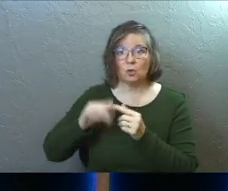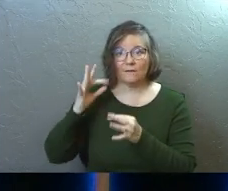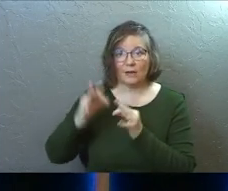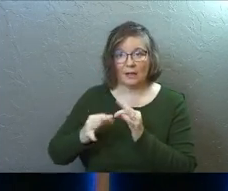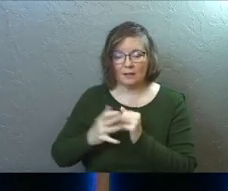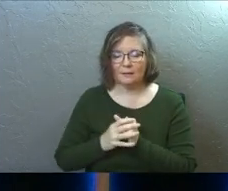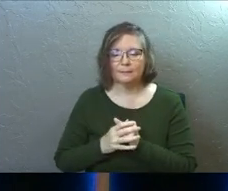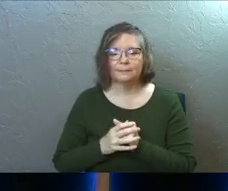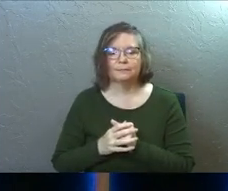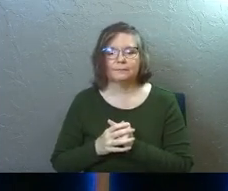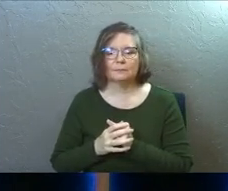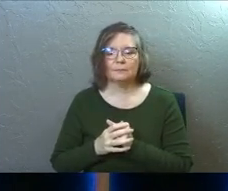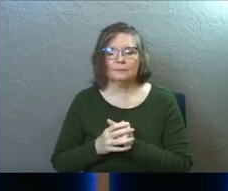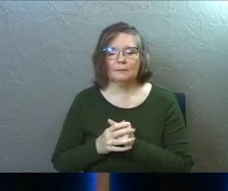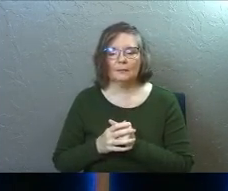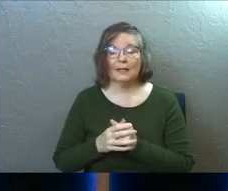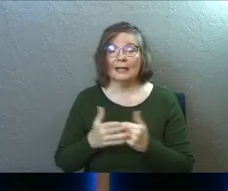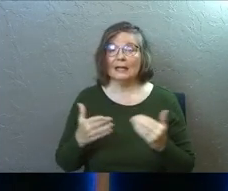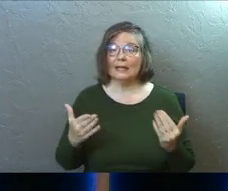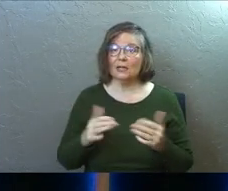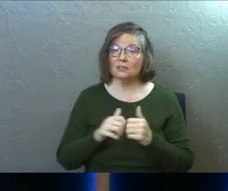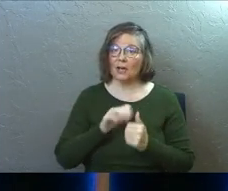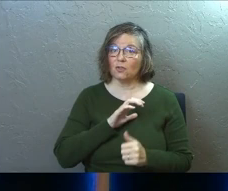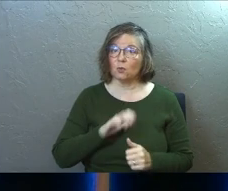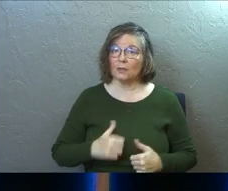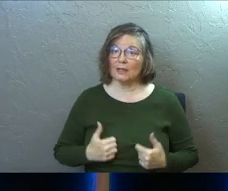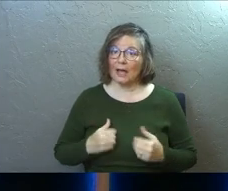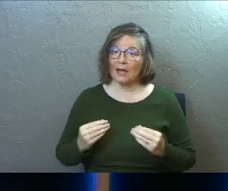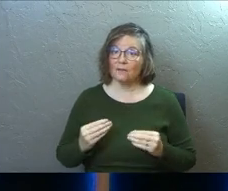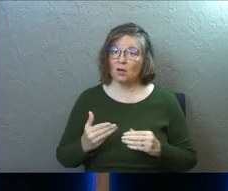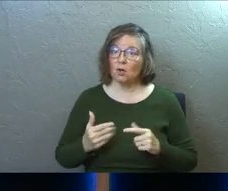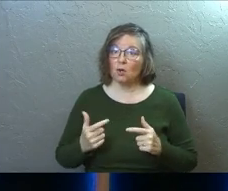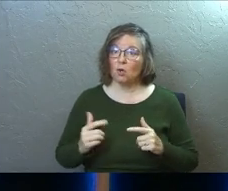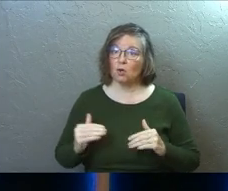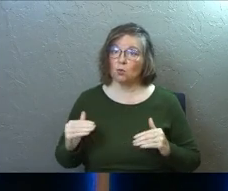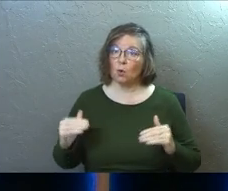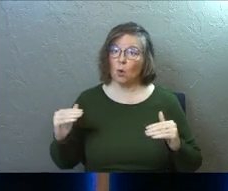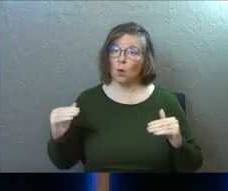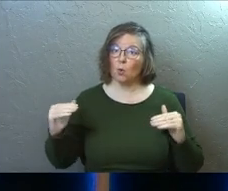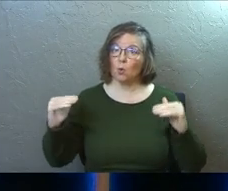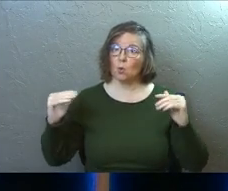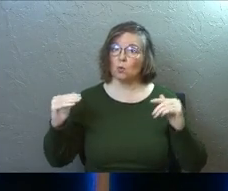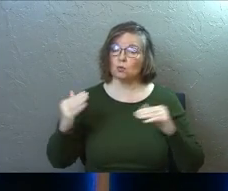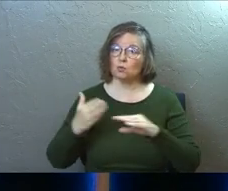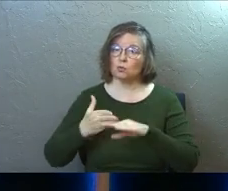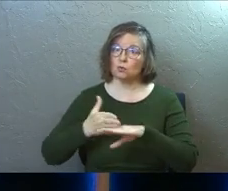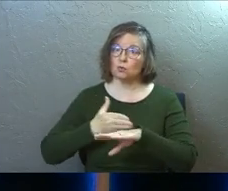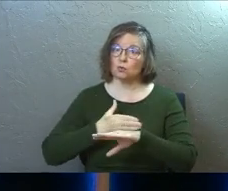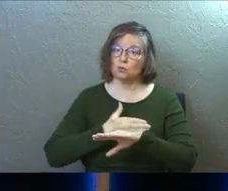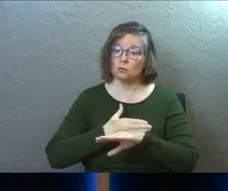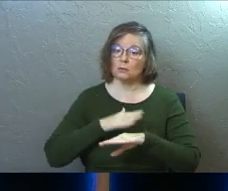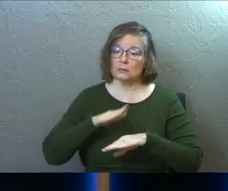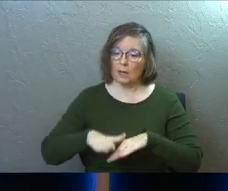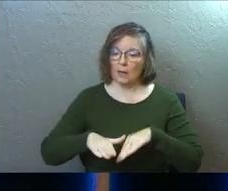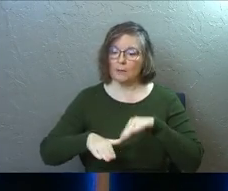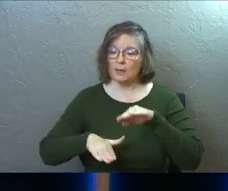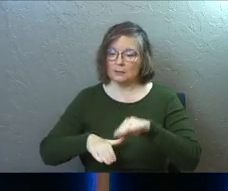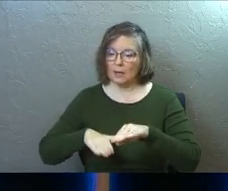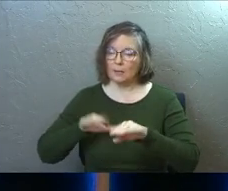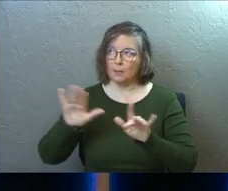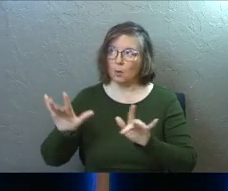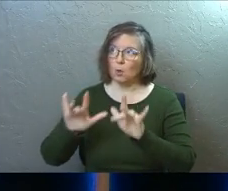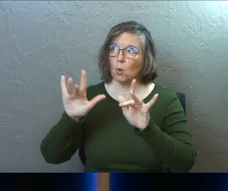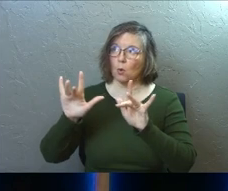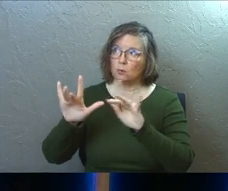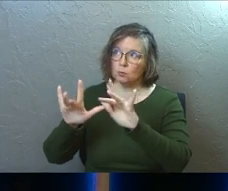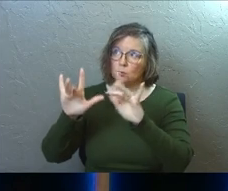is the apostle Peter is going to say, here's how the Christian life grows from step to step, glory to glory, line on line, precept on precept.